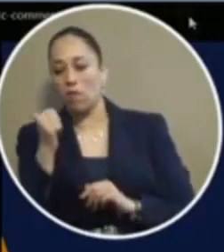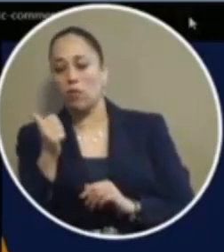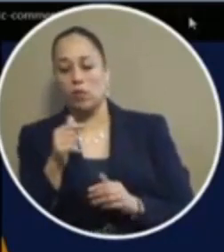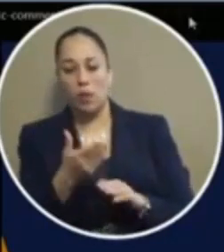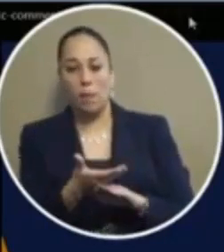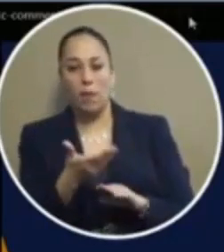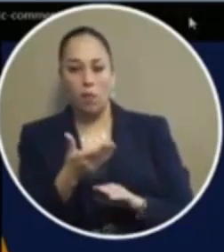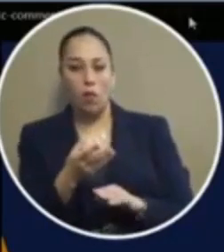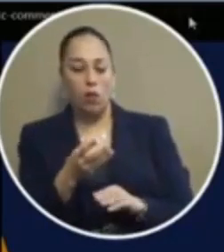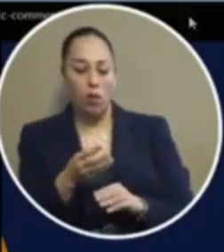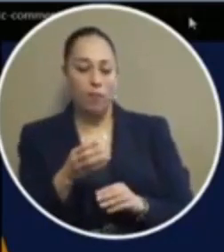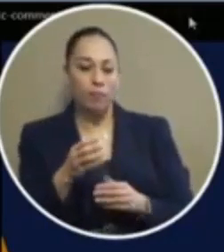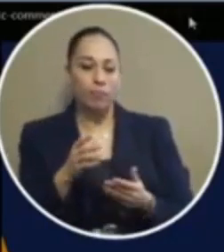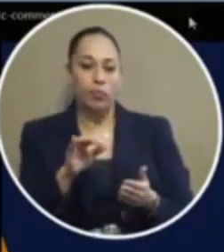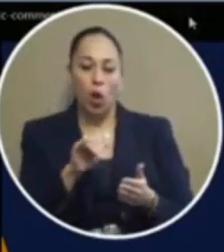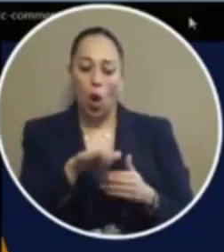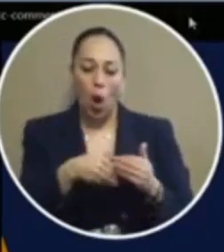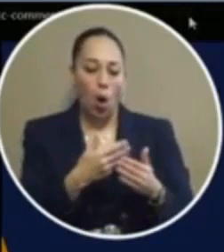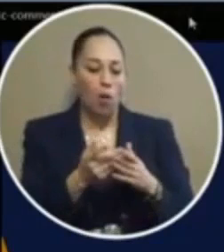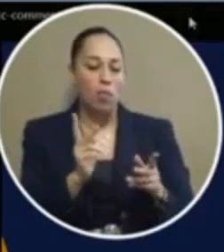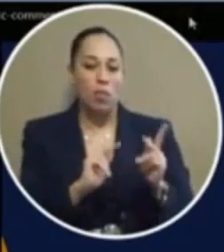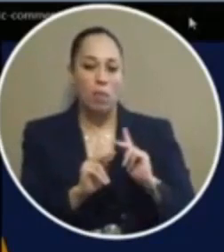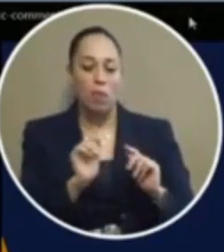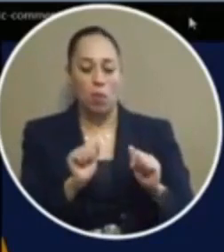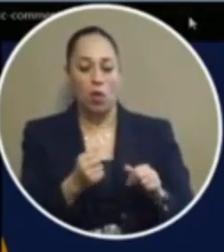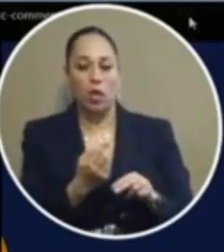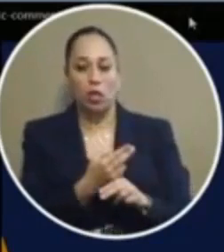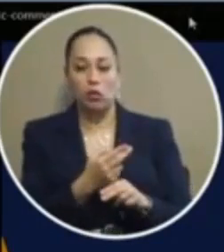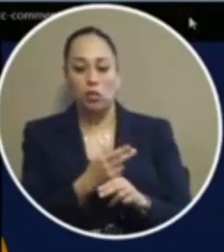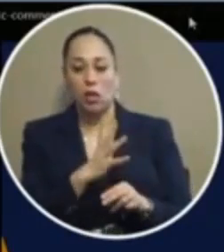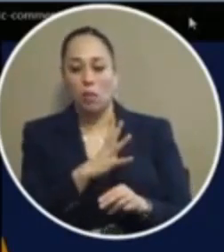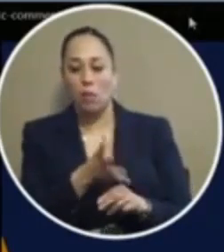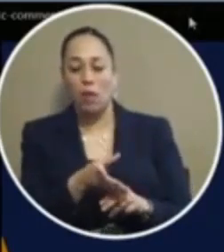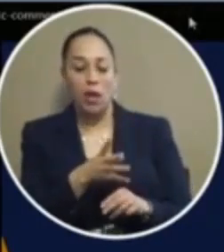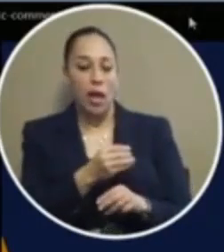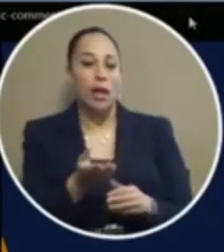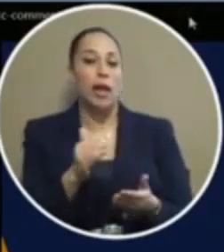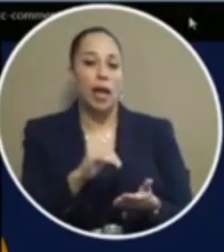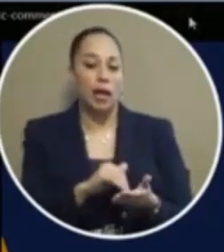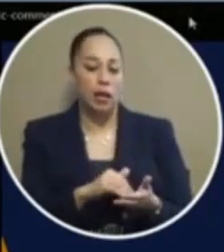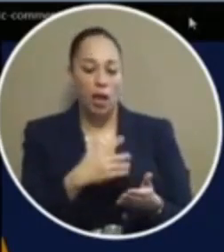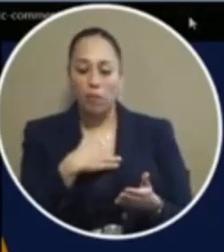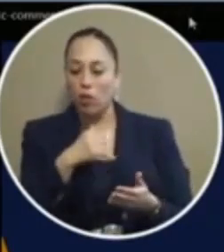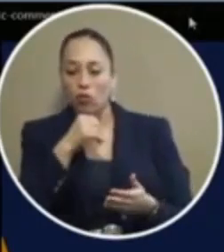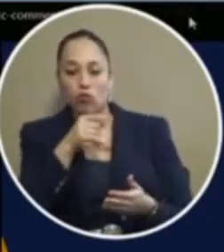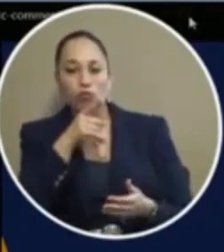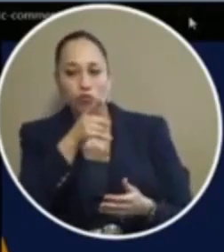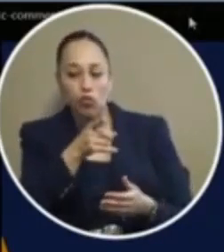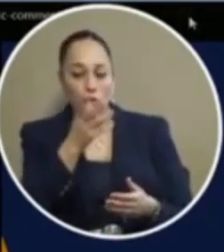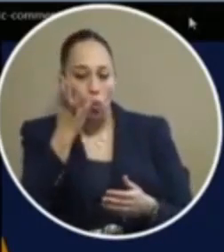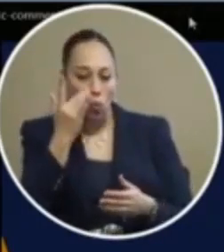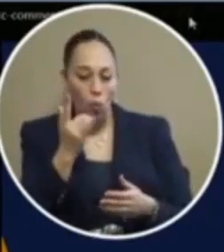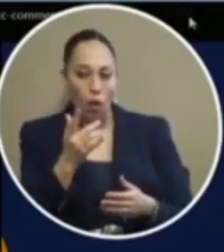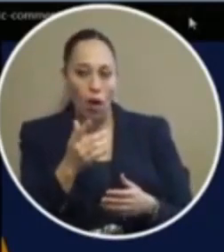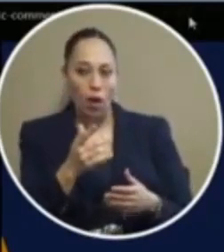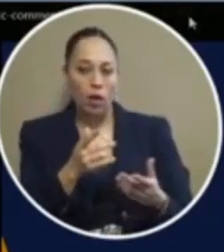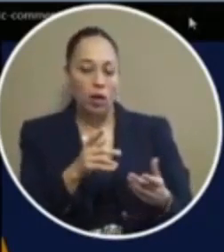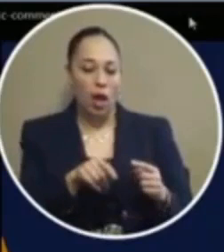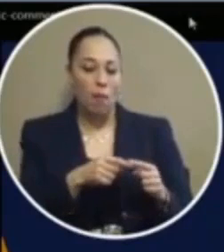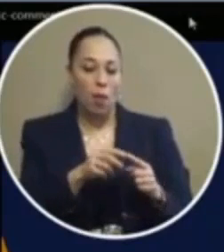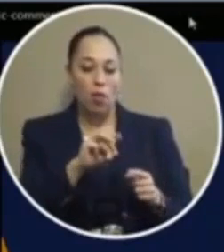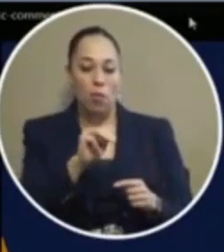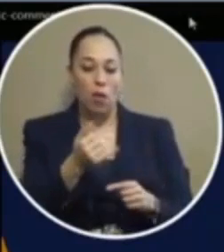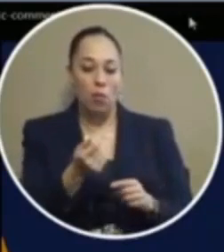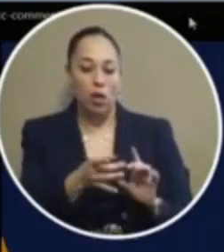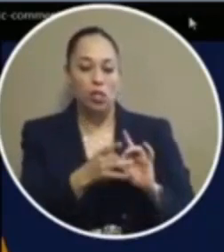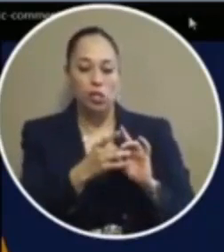both candidates are in support of a signing release and again please i'm not too sure why i keep hearing this rhetoric of marijuana